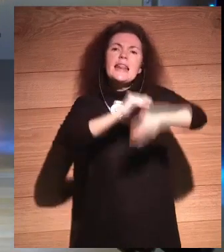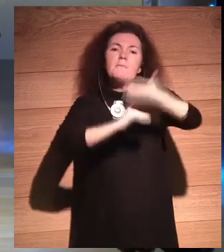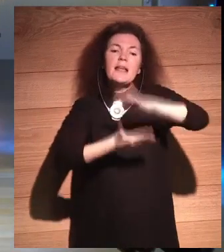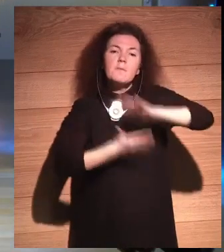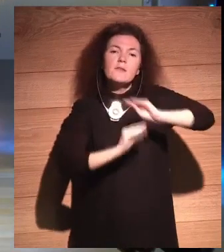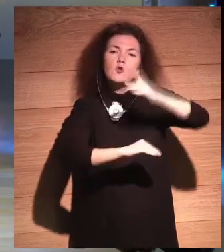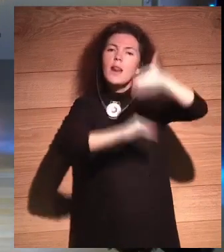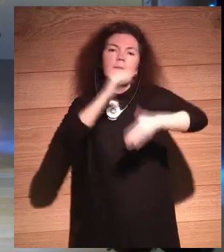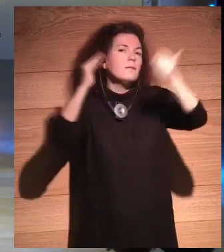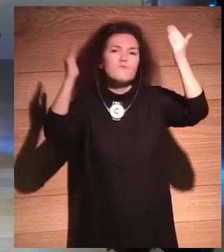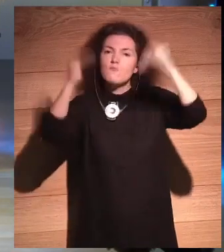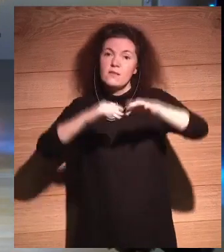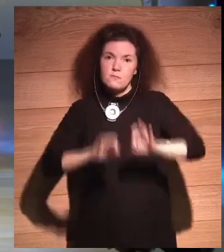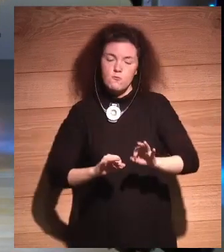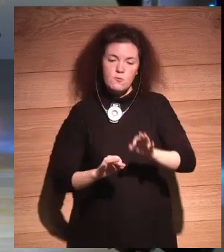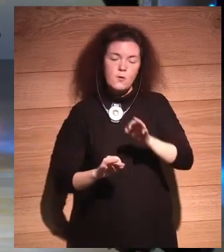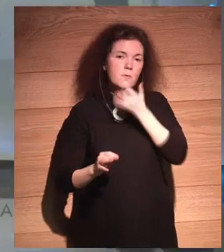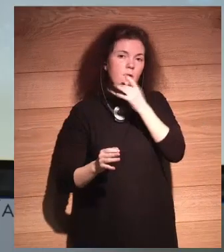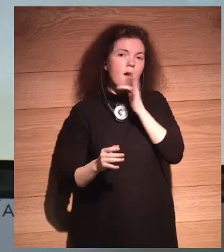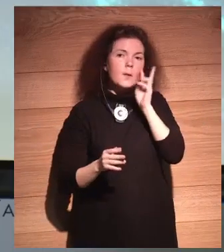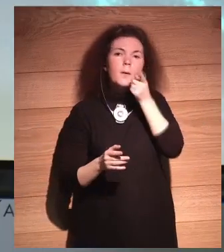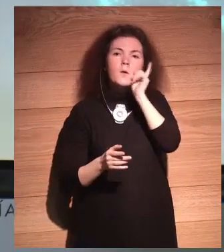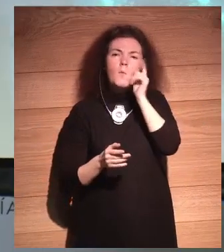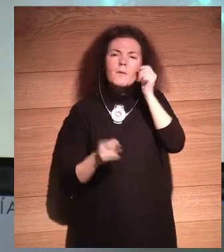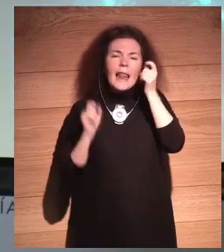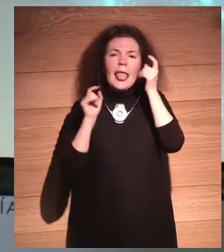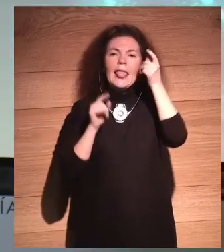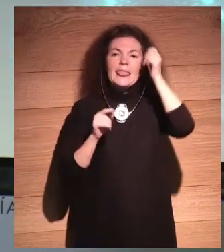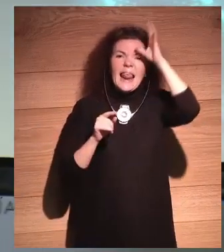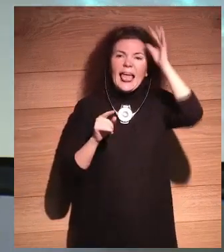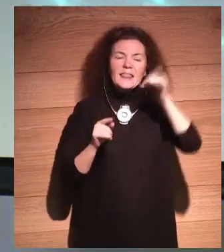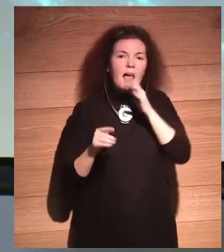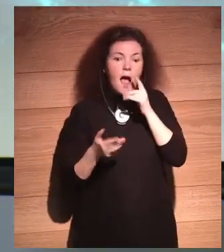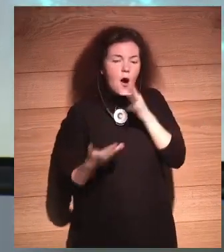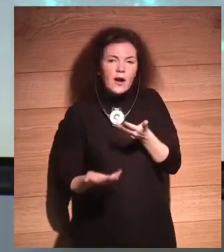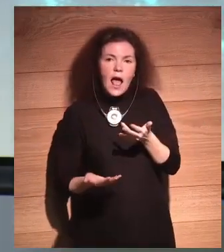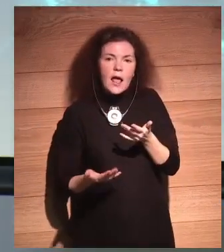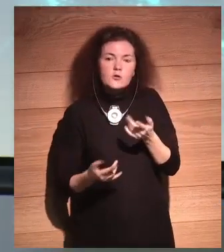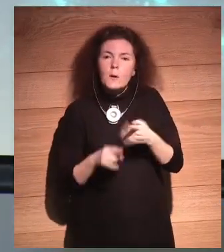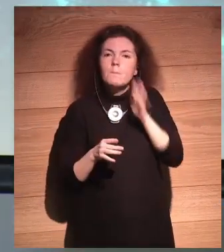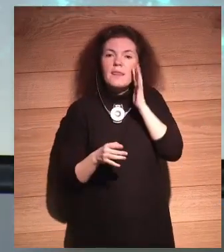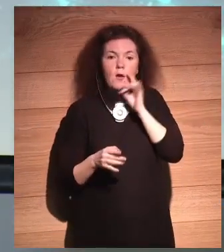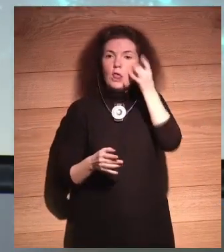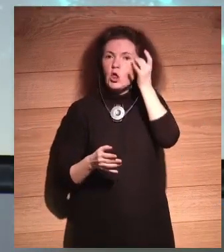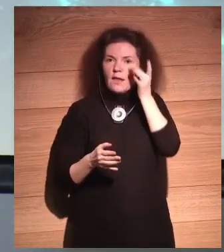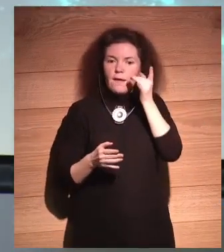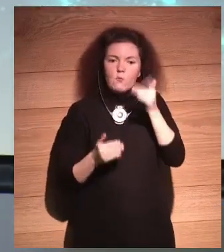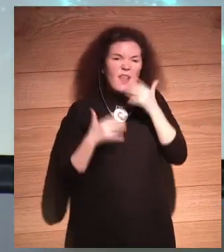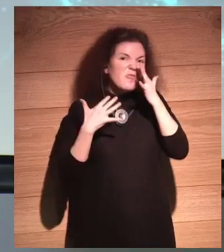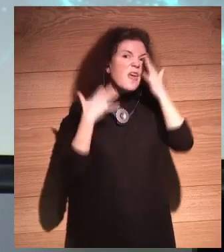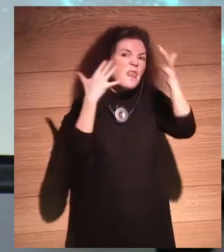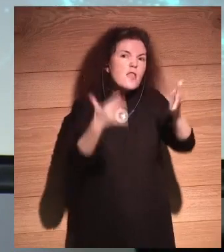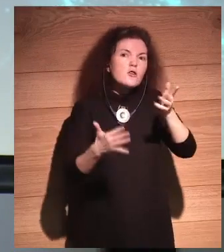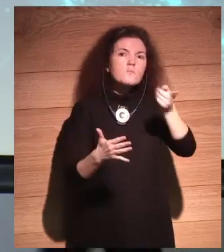today what we're seeing with the smartphone and the possible, that there will be nothing compared to 10 years when we have augmented and virtual reality